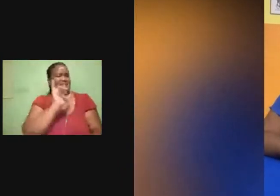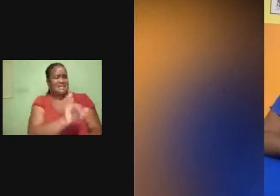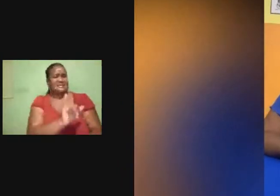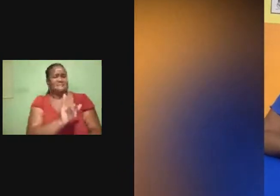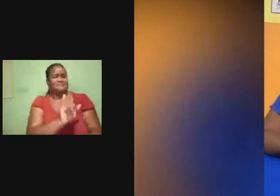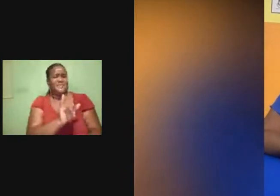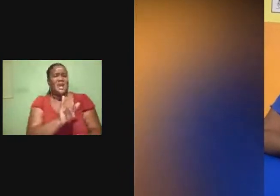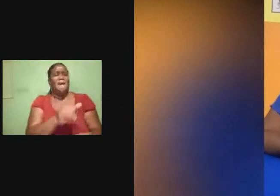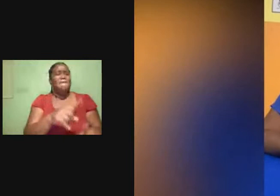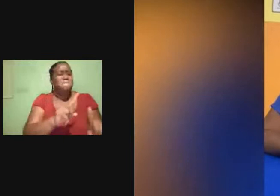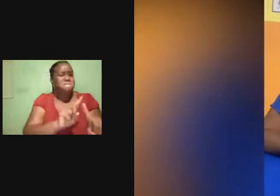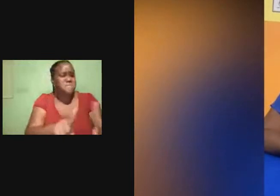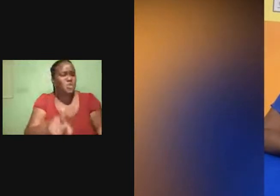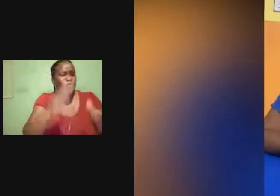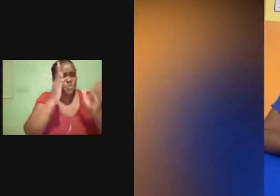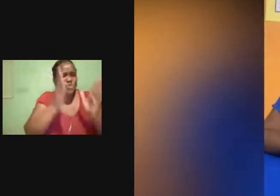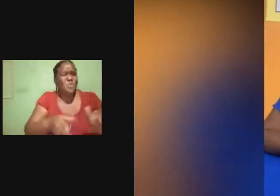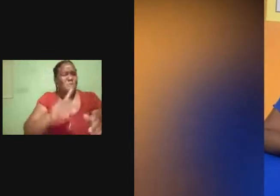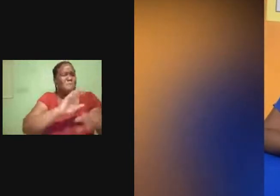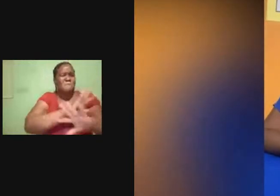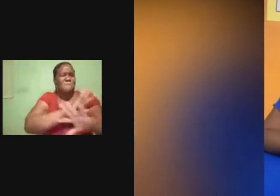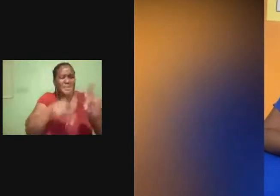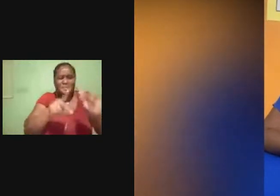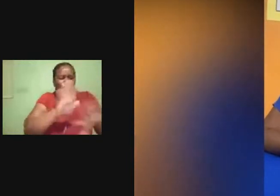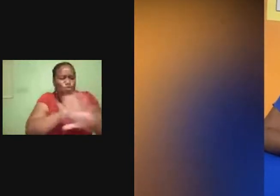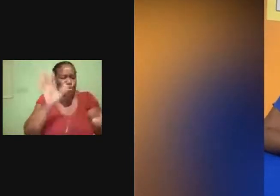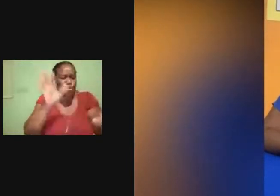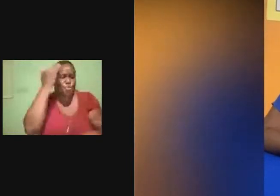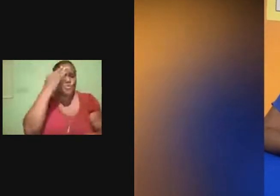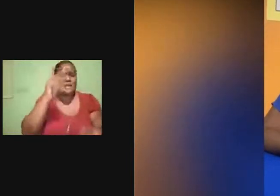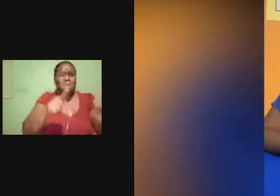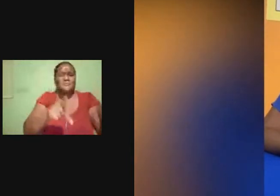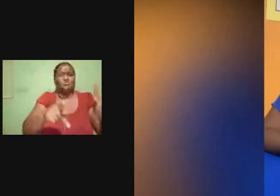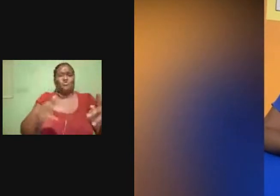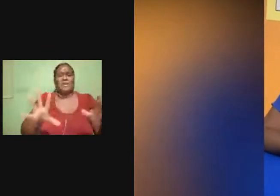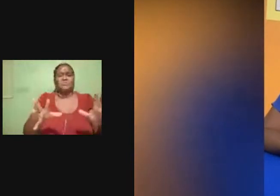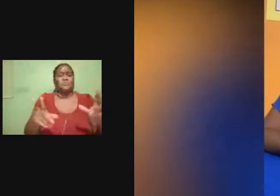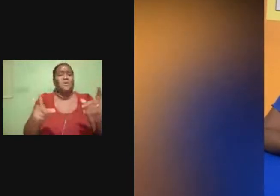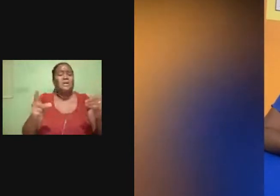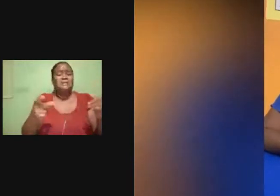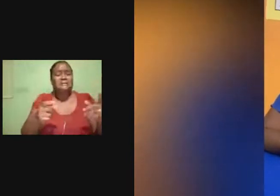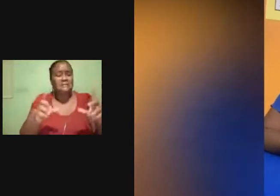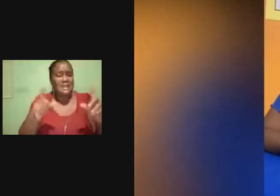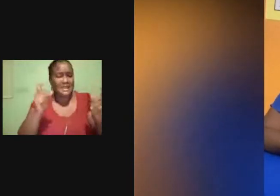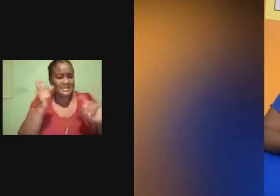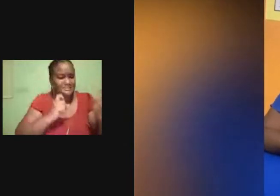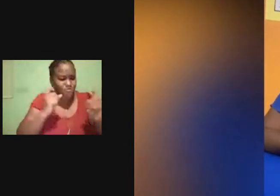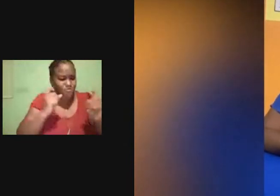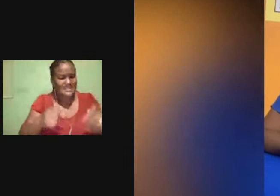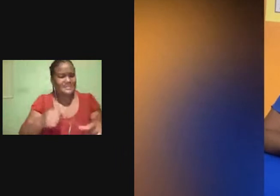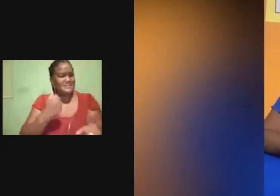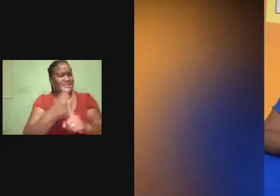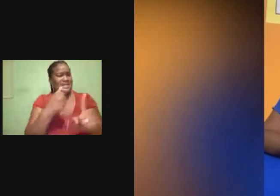him or herself. But the disorder is causing him or her not to do it.